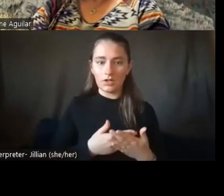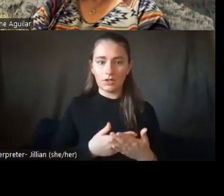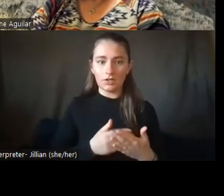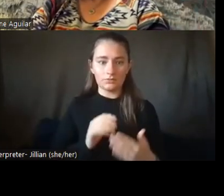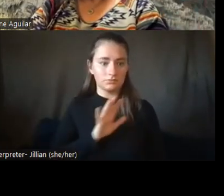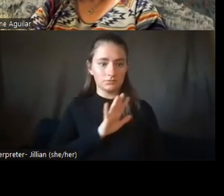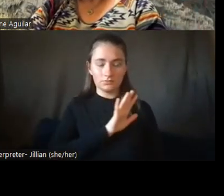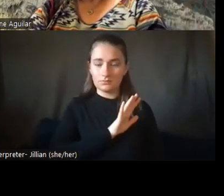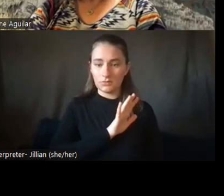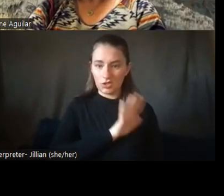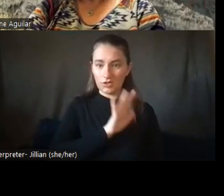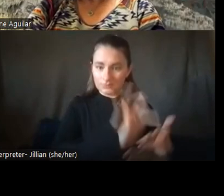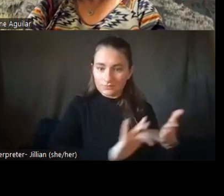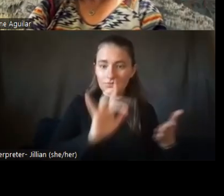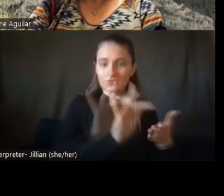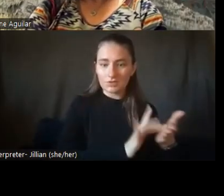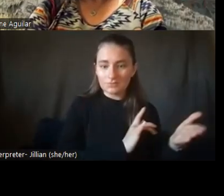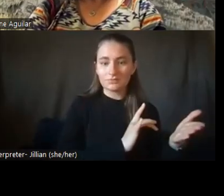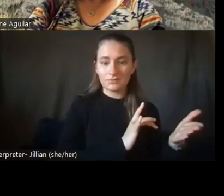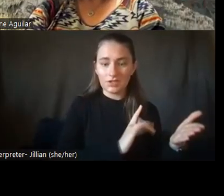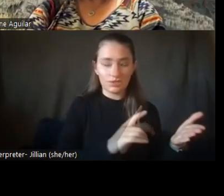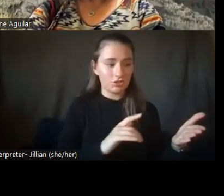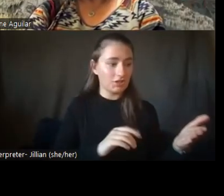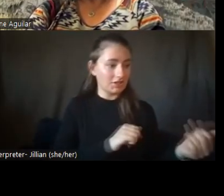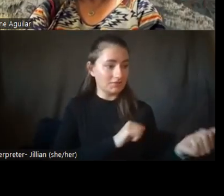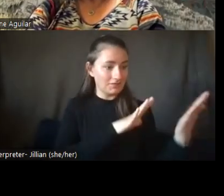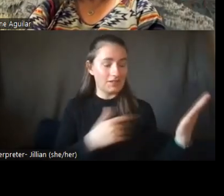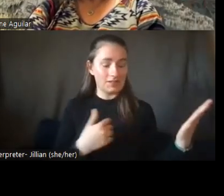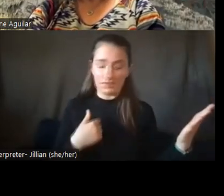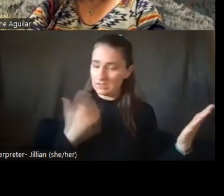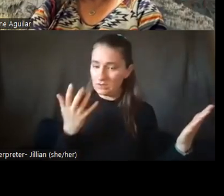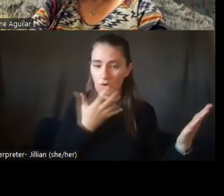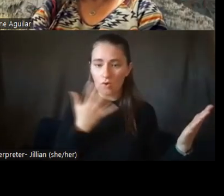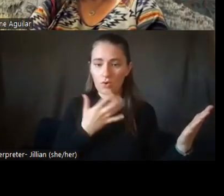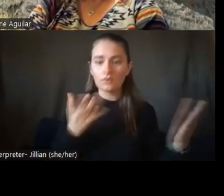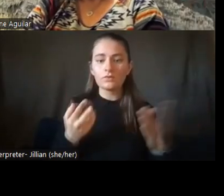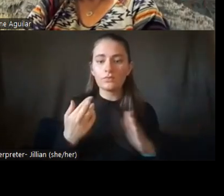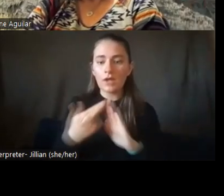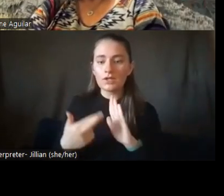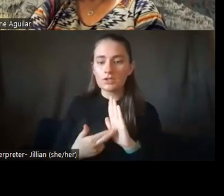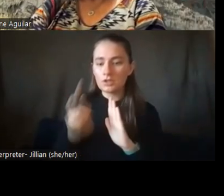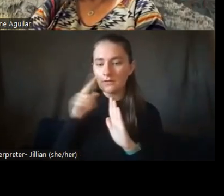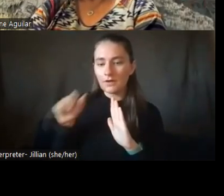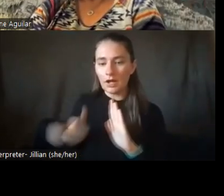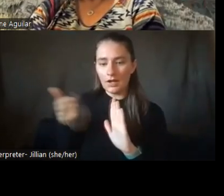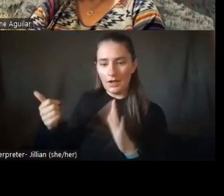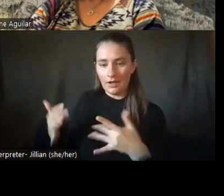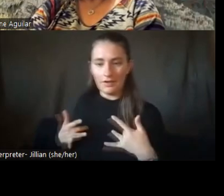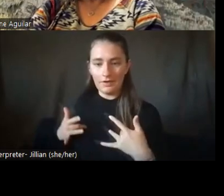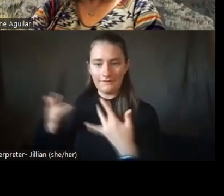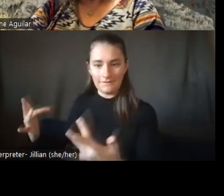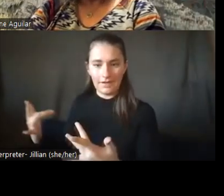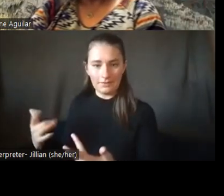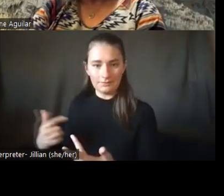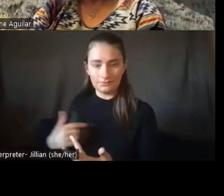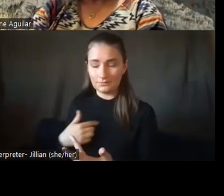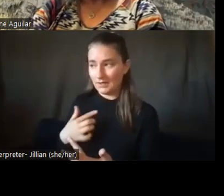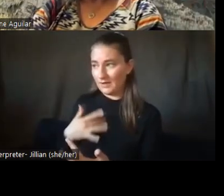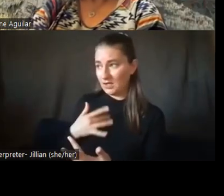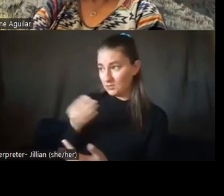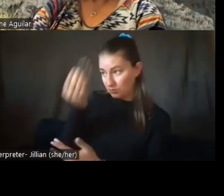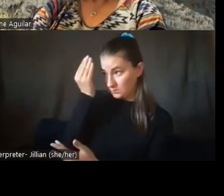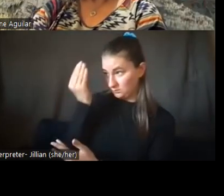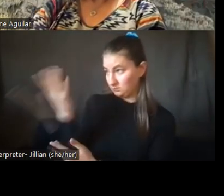um, trying to register her for other events, um, where you felt like, you know, do I tell them she has a